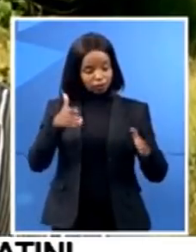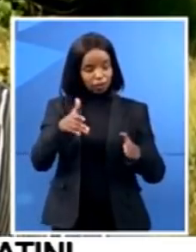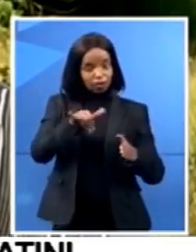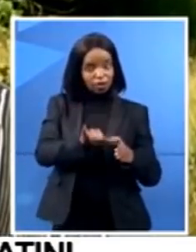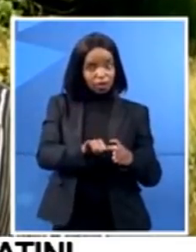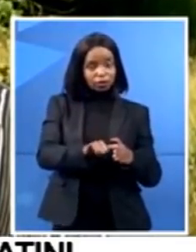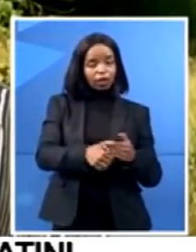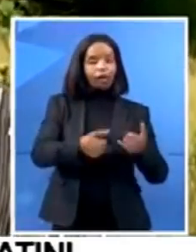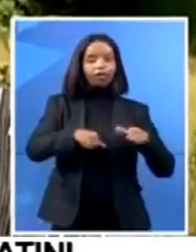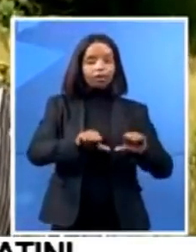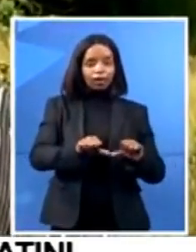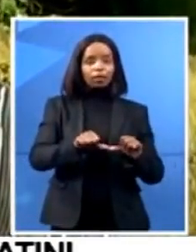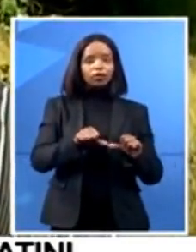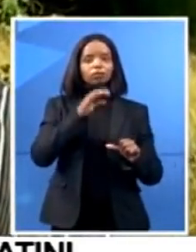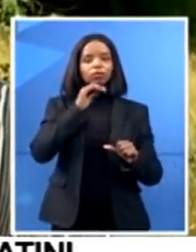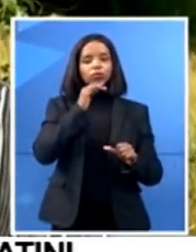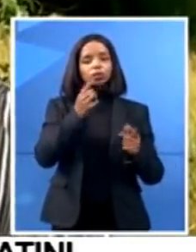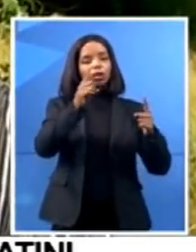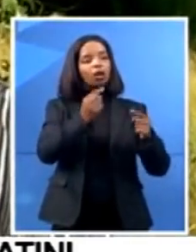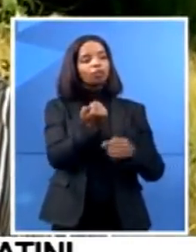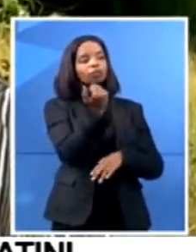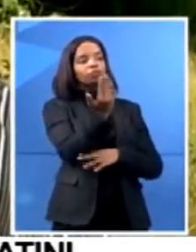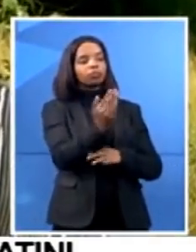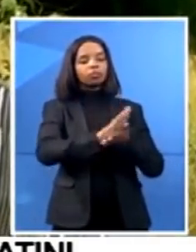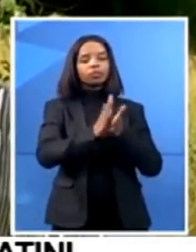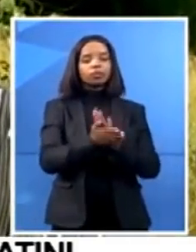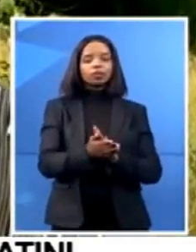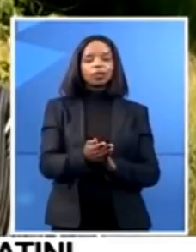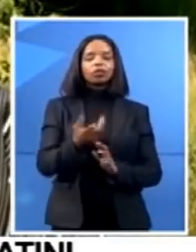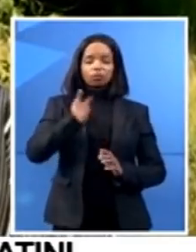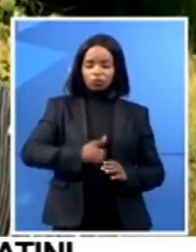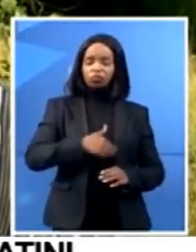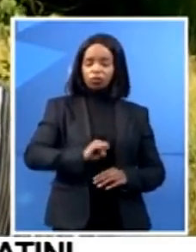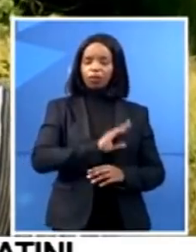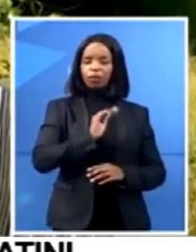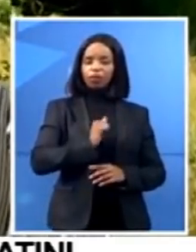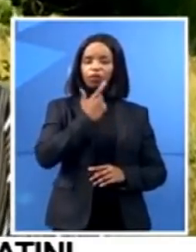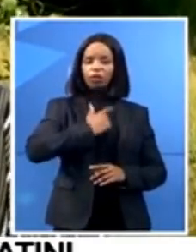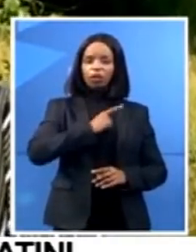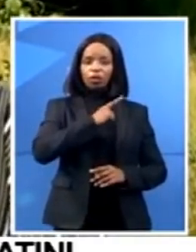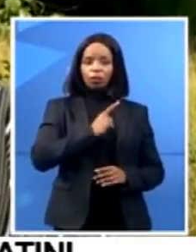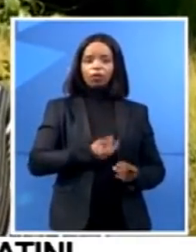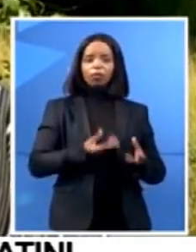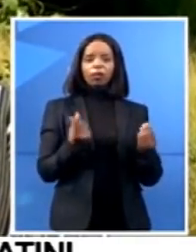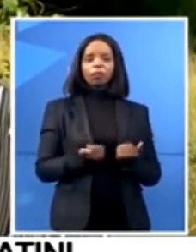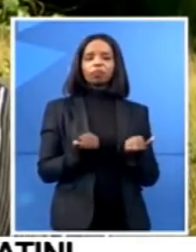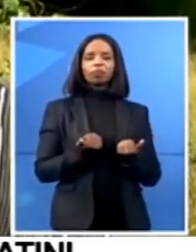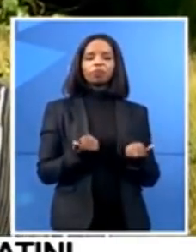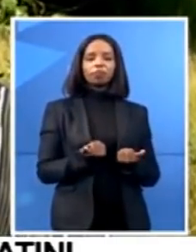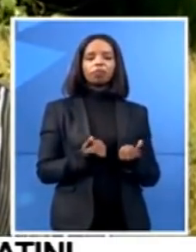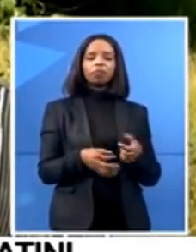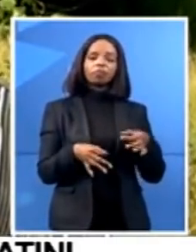South Africans because they've got their citizen because of the dual citizenship. So it has been there for years. And